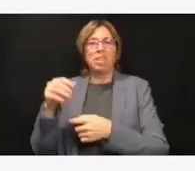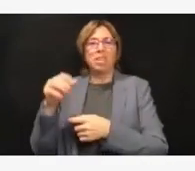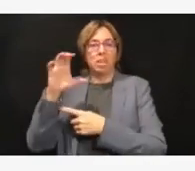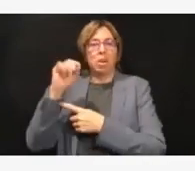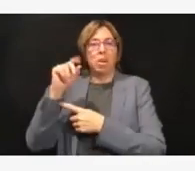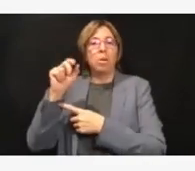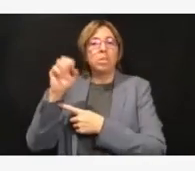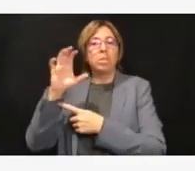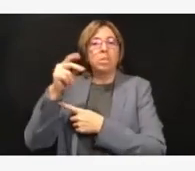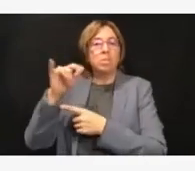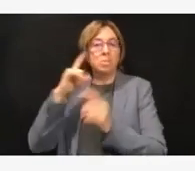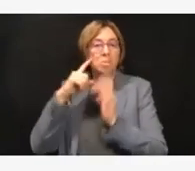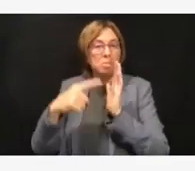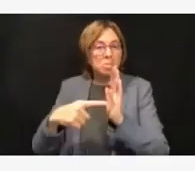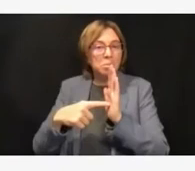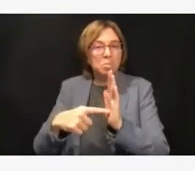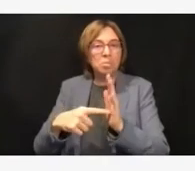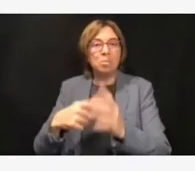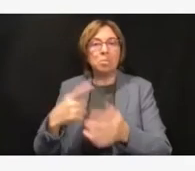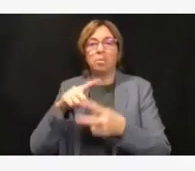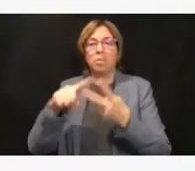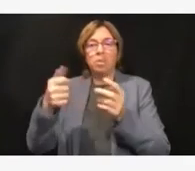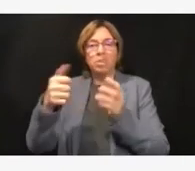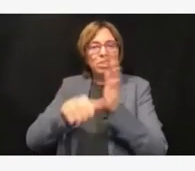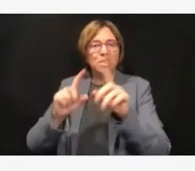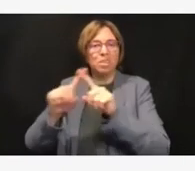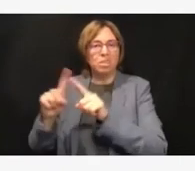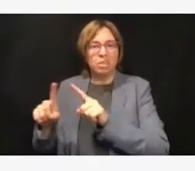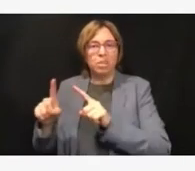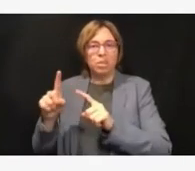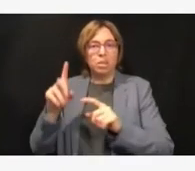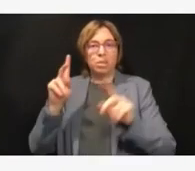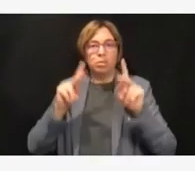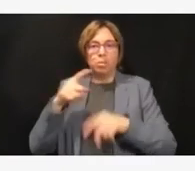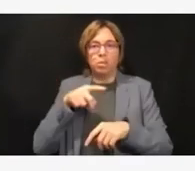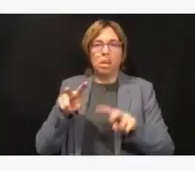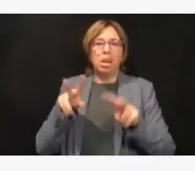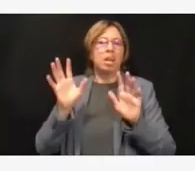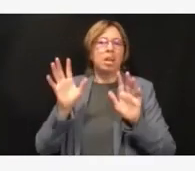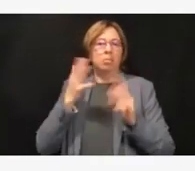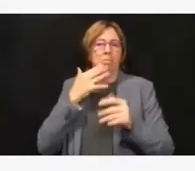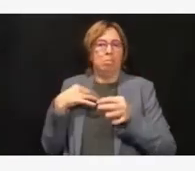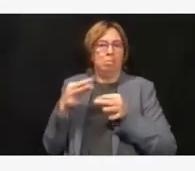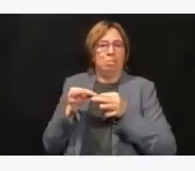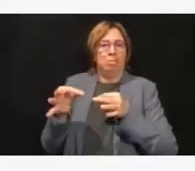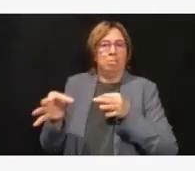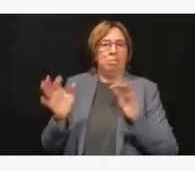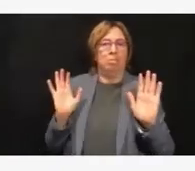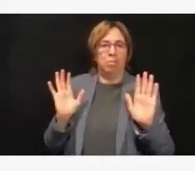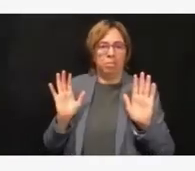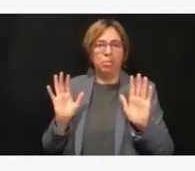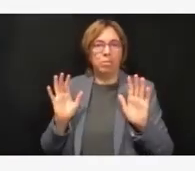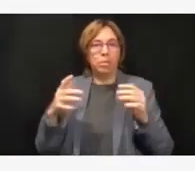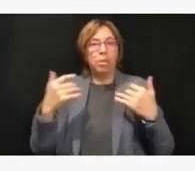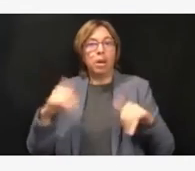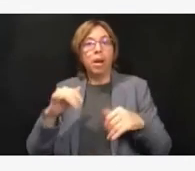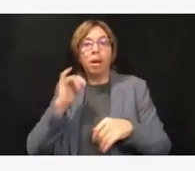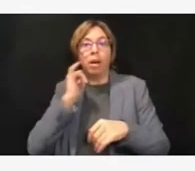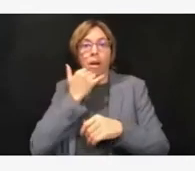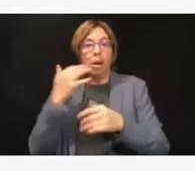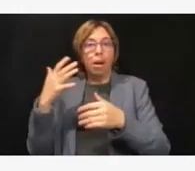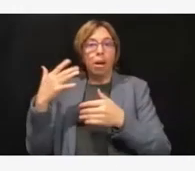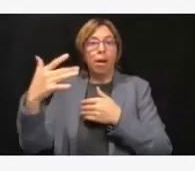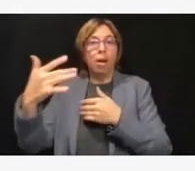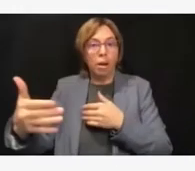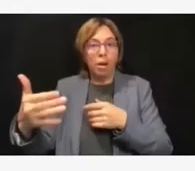we'll discover people that need surgeries for, you know, things that are discovered when they resume their preventive care. So we're preparing for